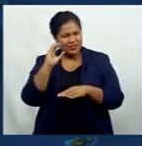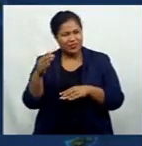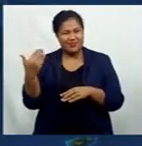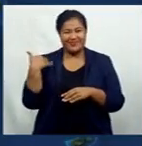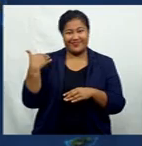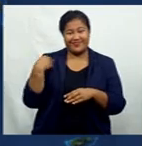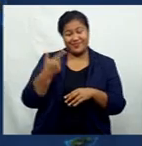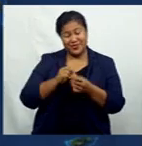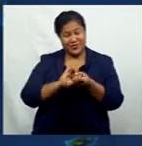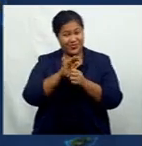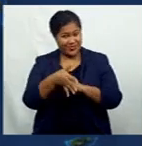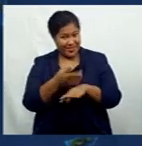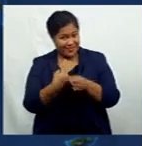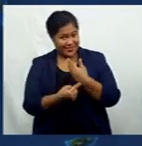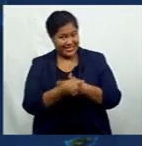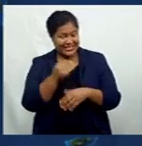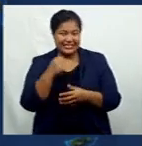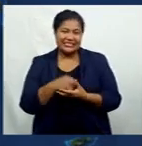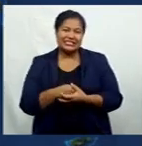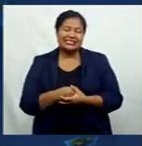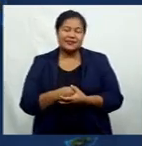the government are